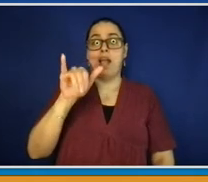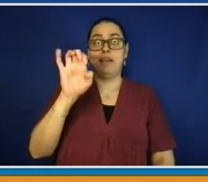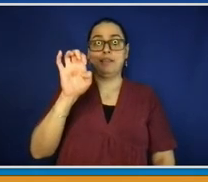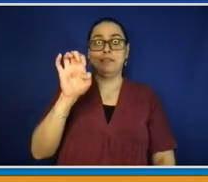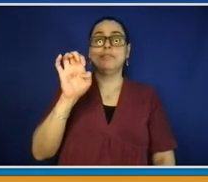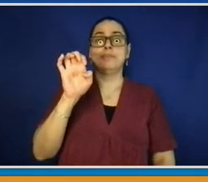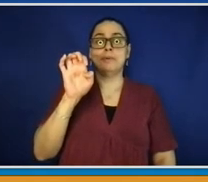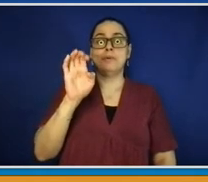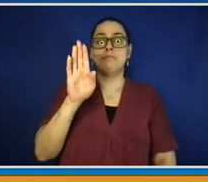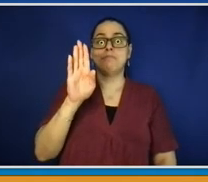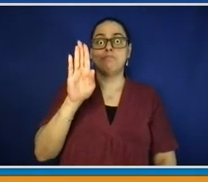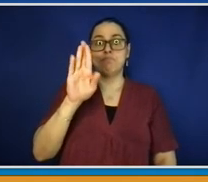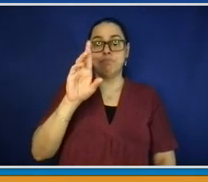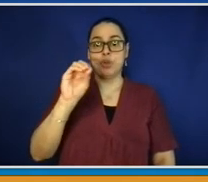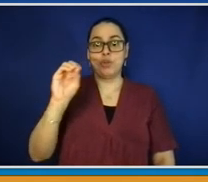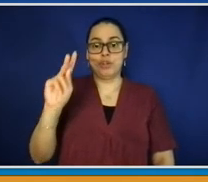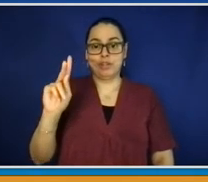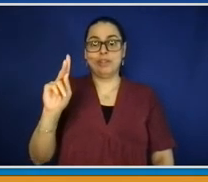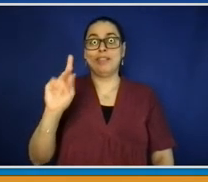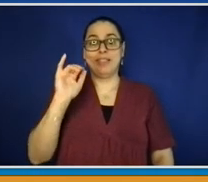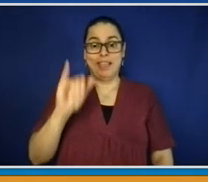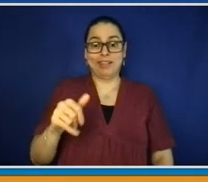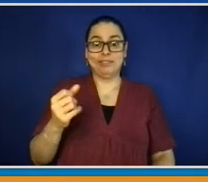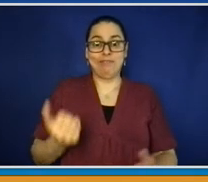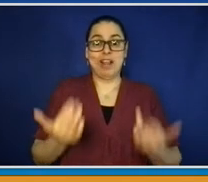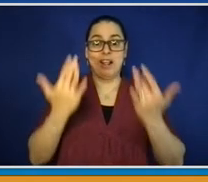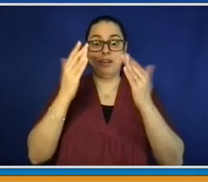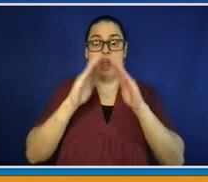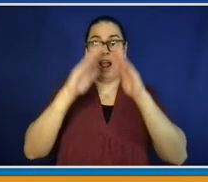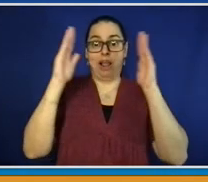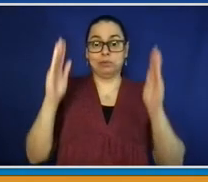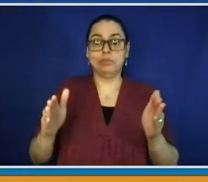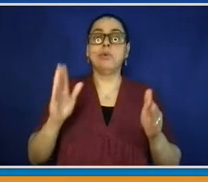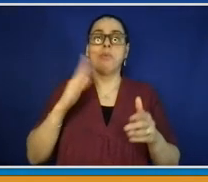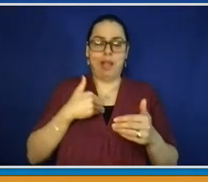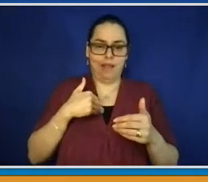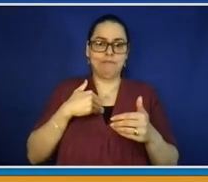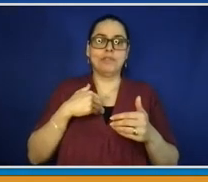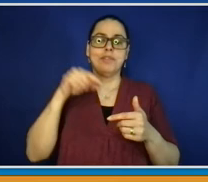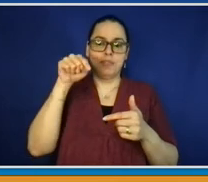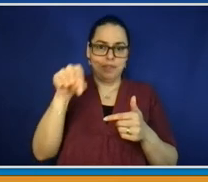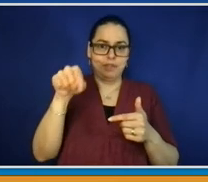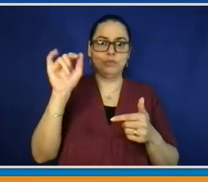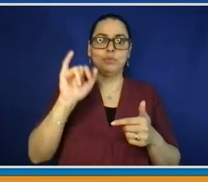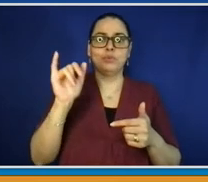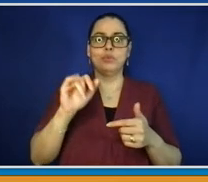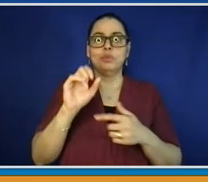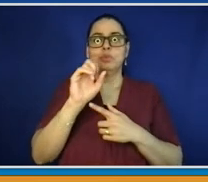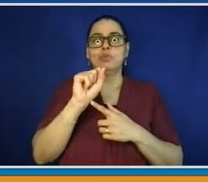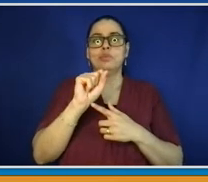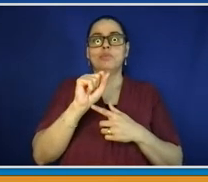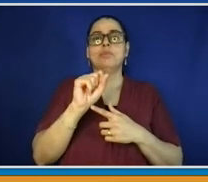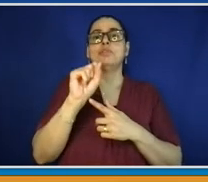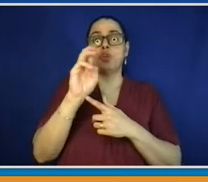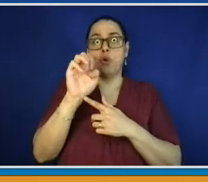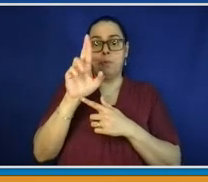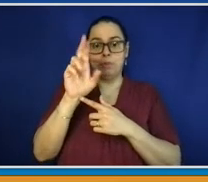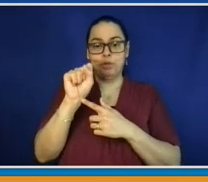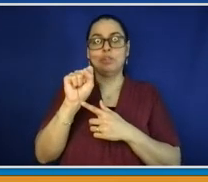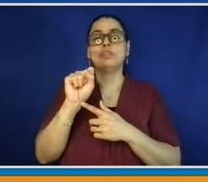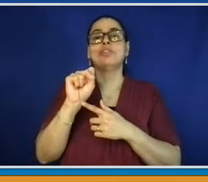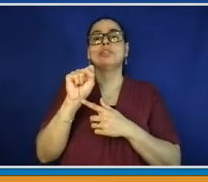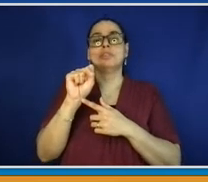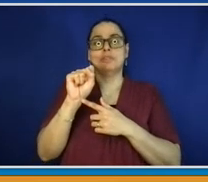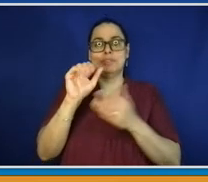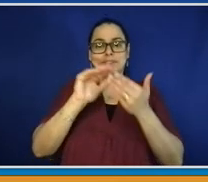At the firehouse on King Street, right next door to the Village Hall. In Somers at Somers Townhouse. And that is the seat of town government